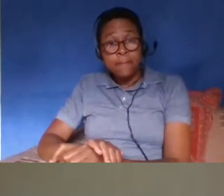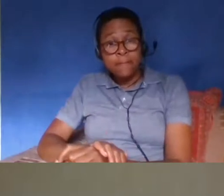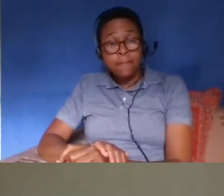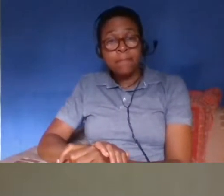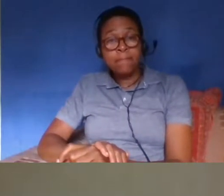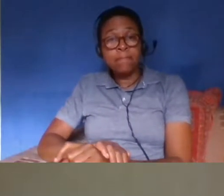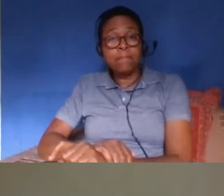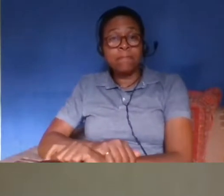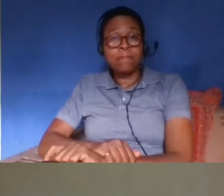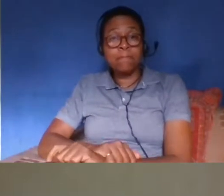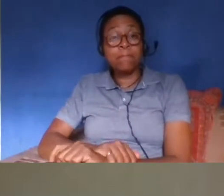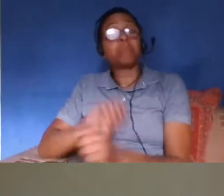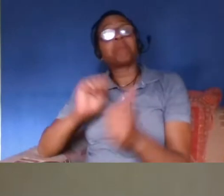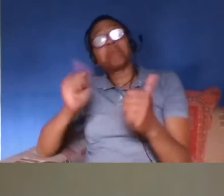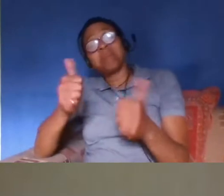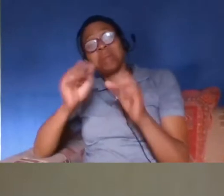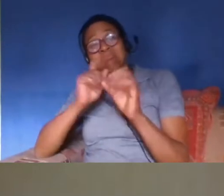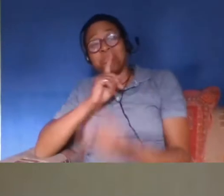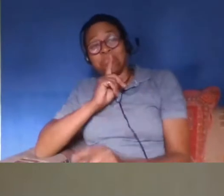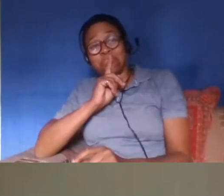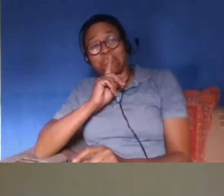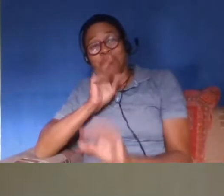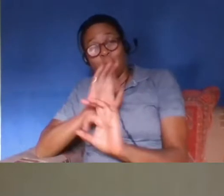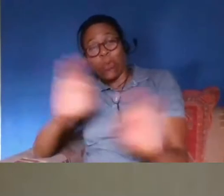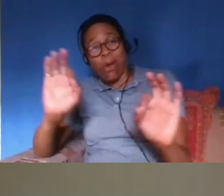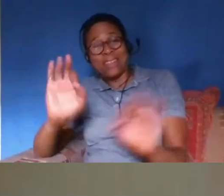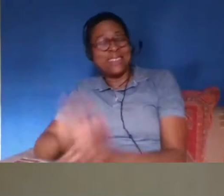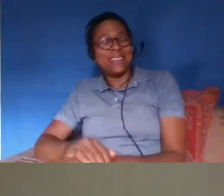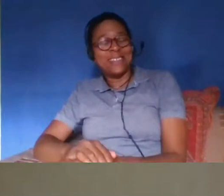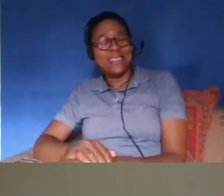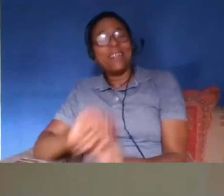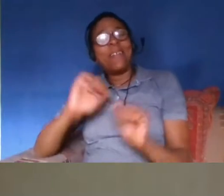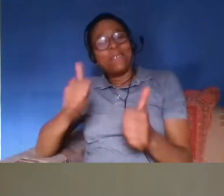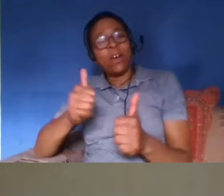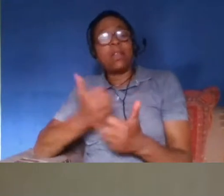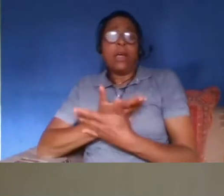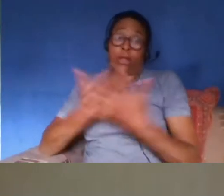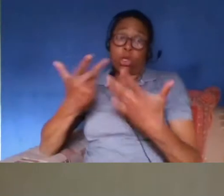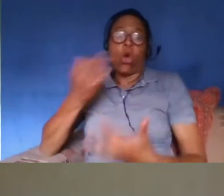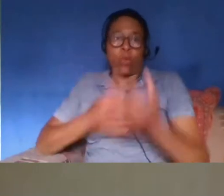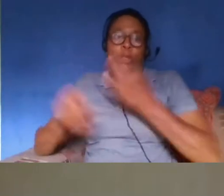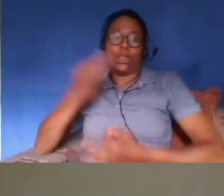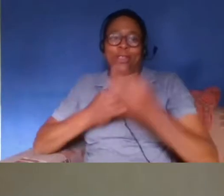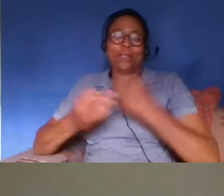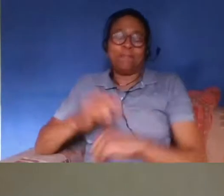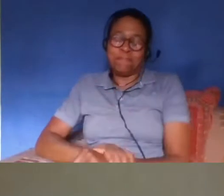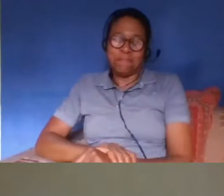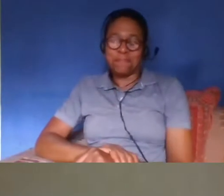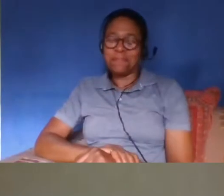you're both good that's absolutely fine we've got quite a lot of questions coming in um